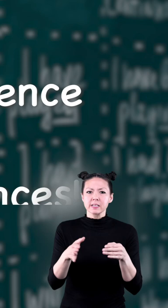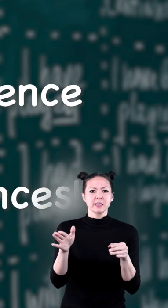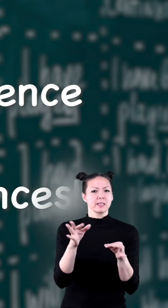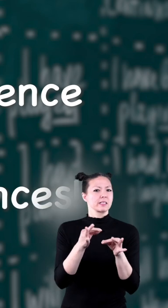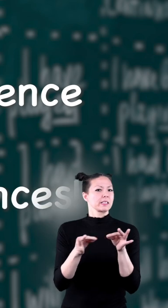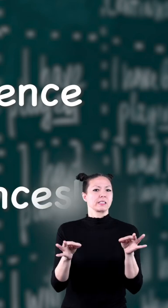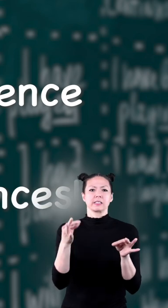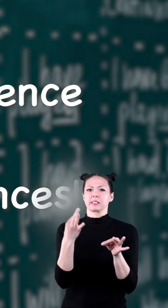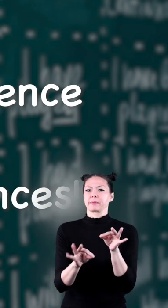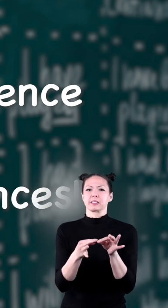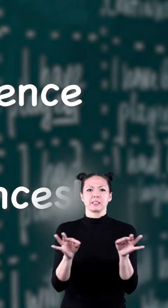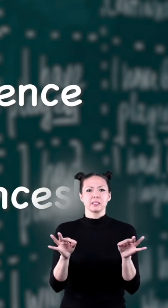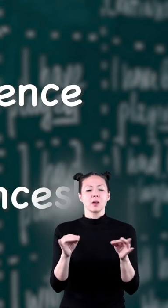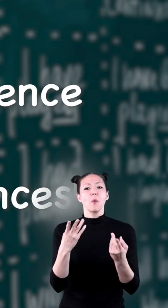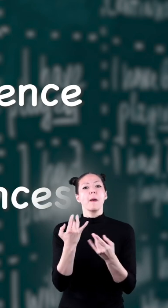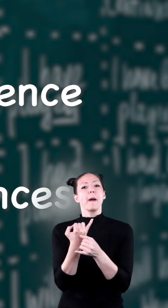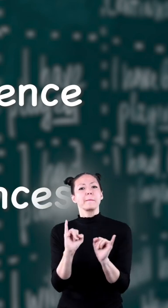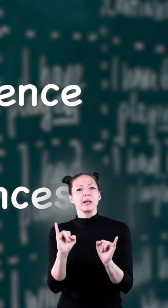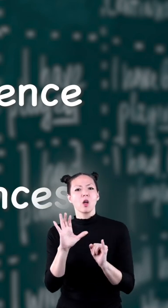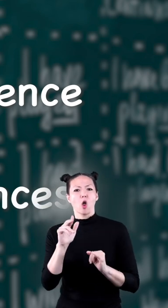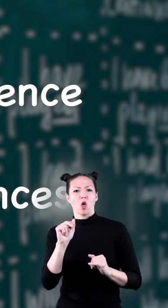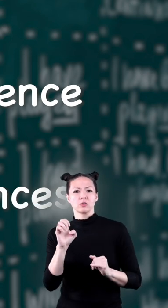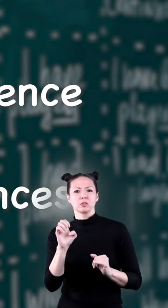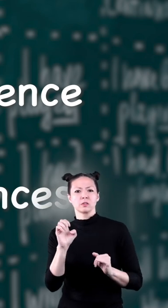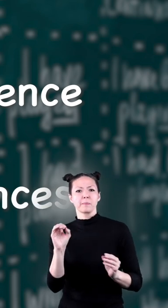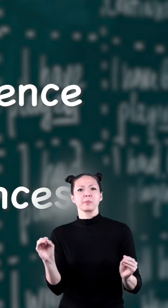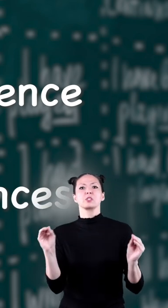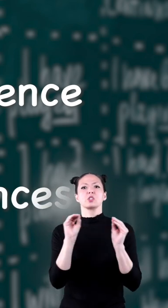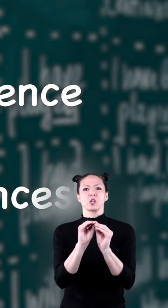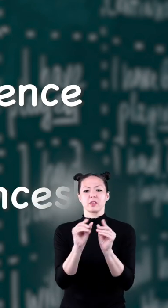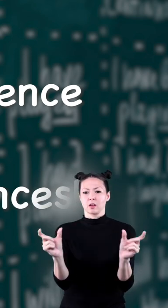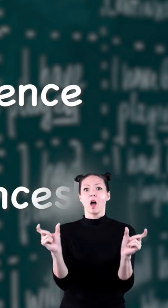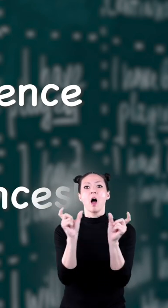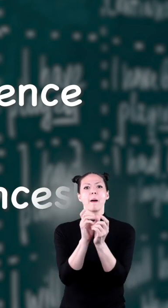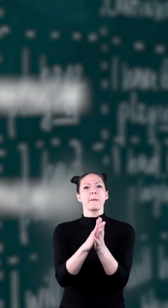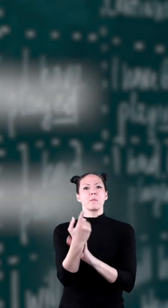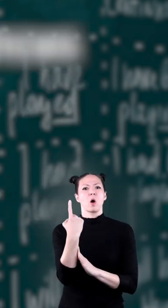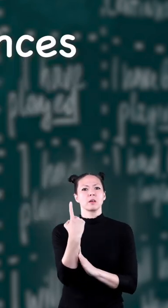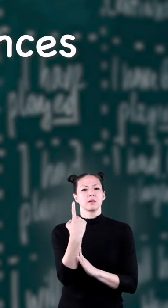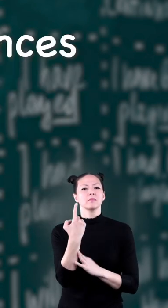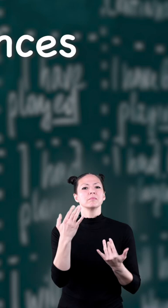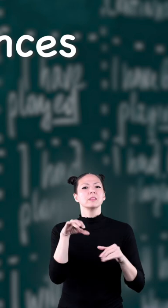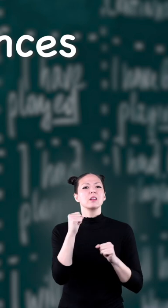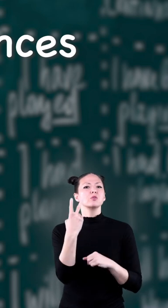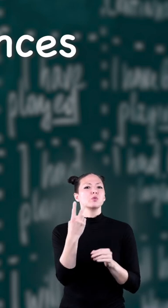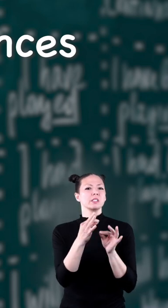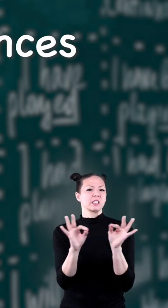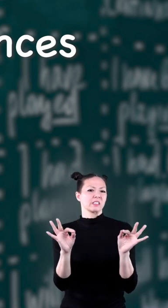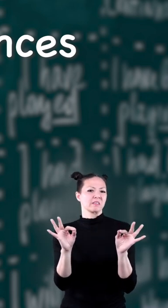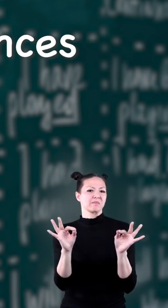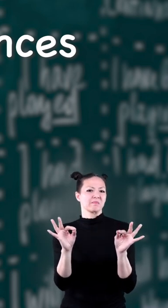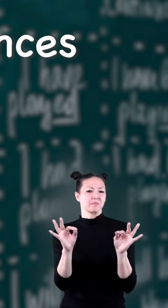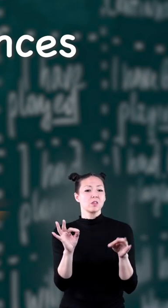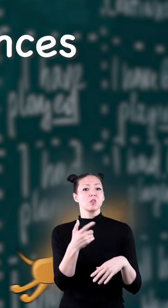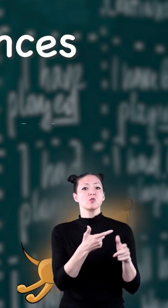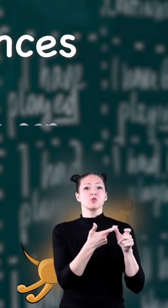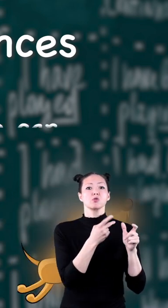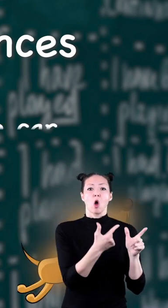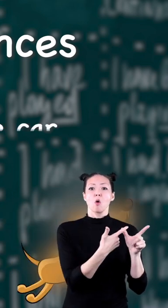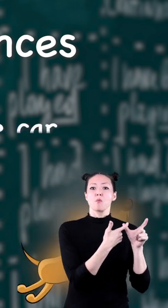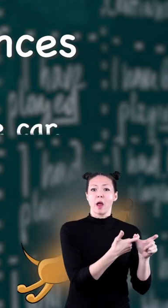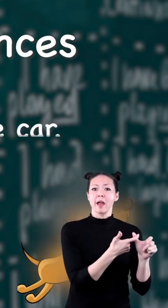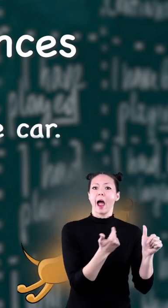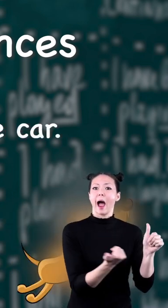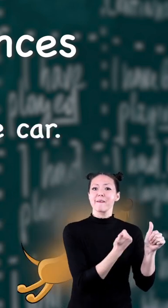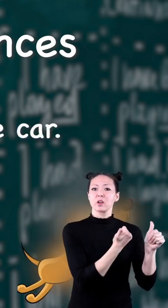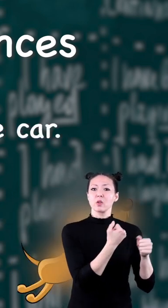simple sentences or independent clauses put together into one take these two sentences the dog